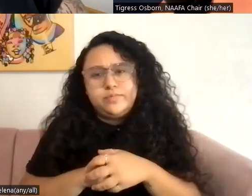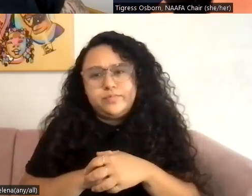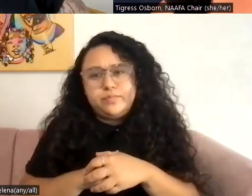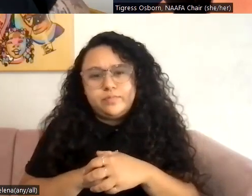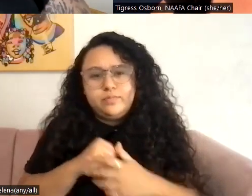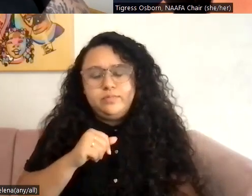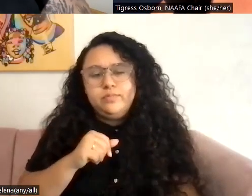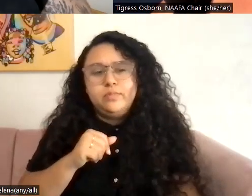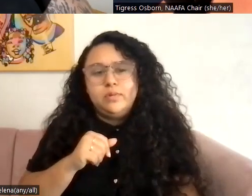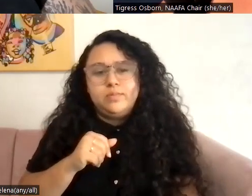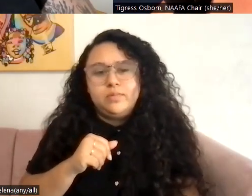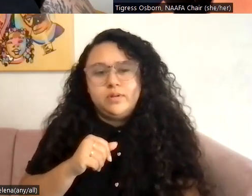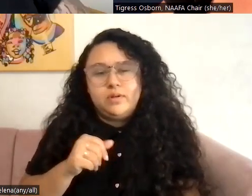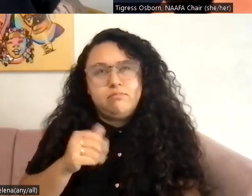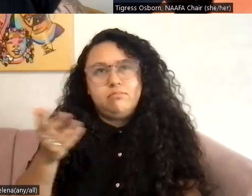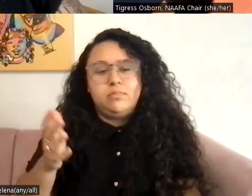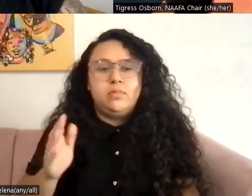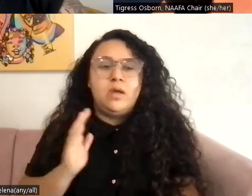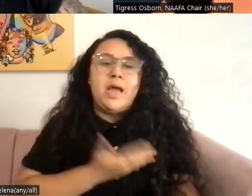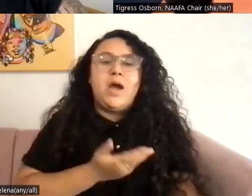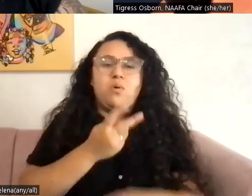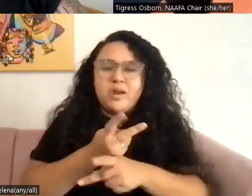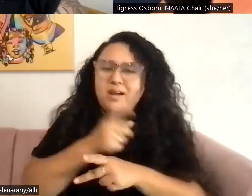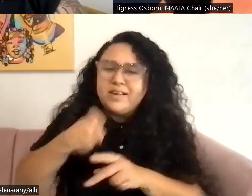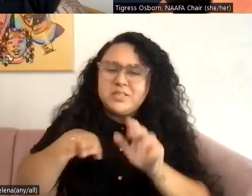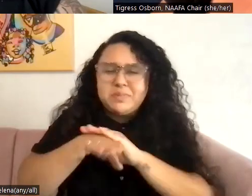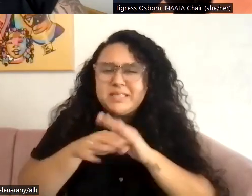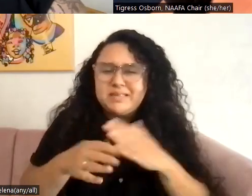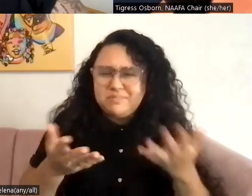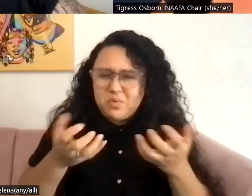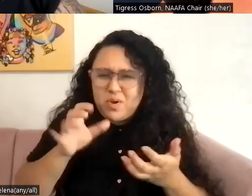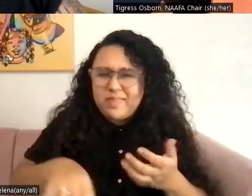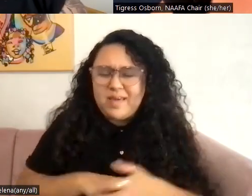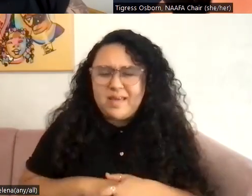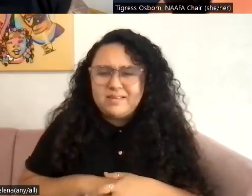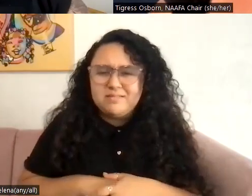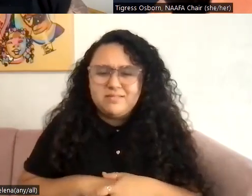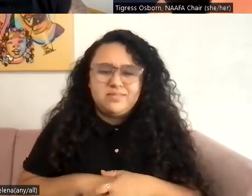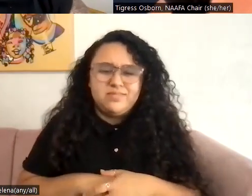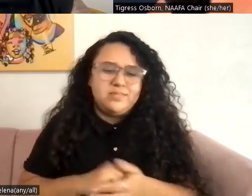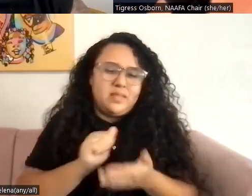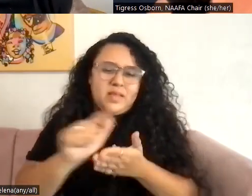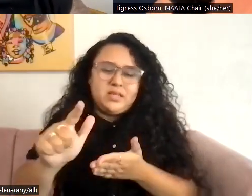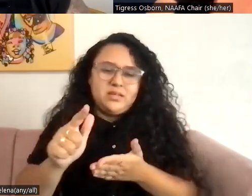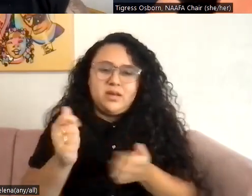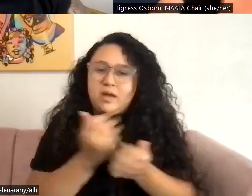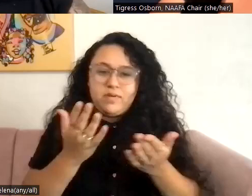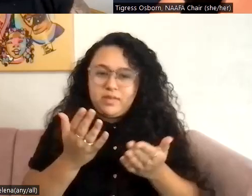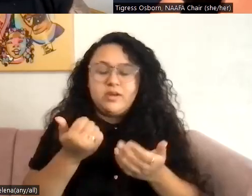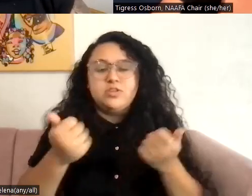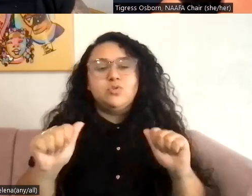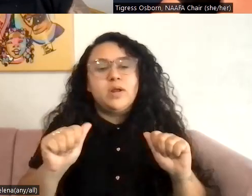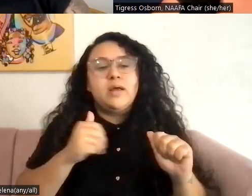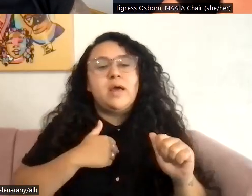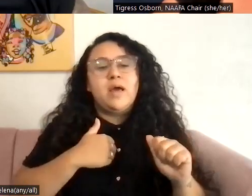Just, but just, I just want our care to be accessible. That's all. So everything, I try to have a couple of